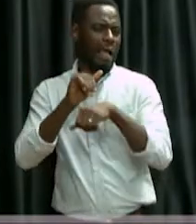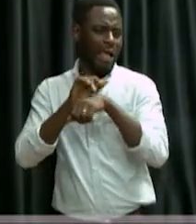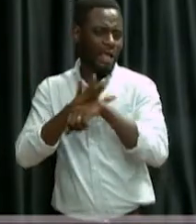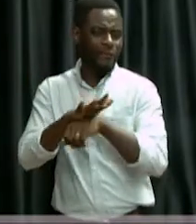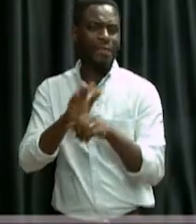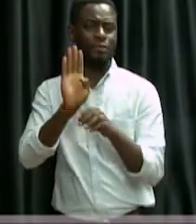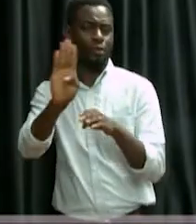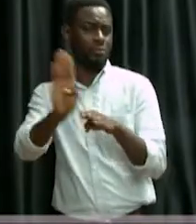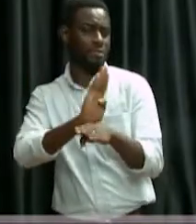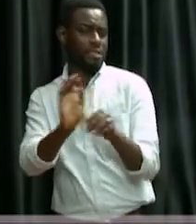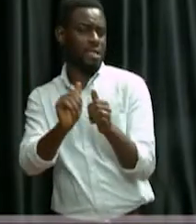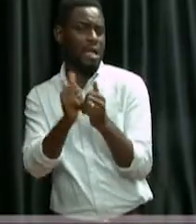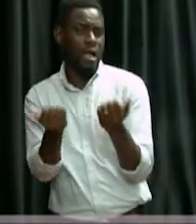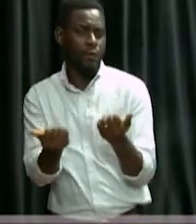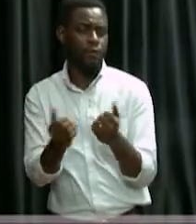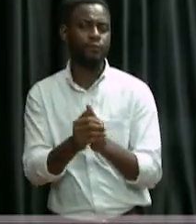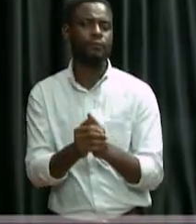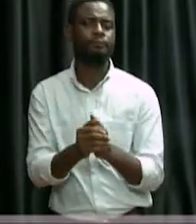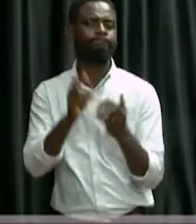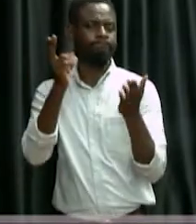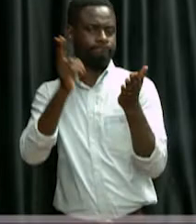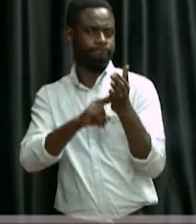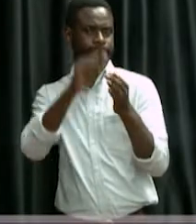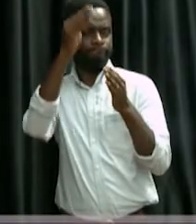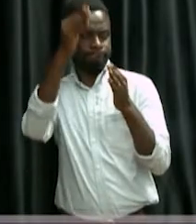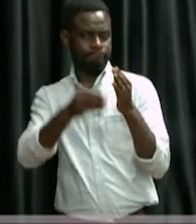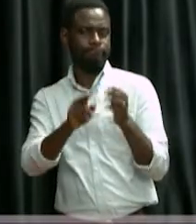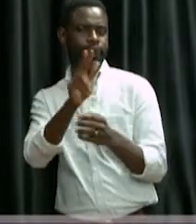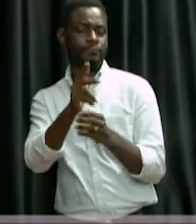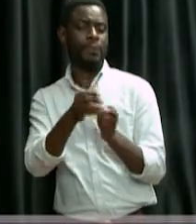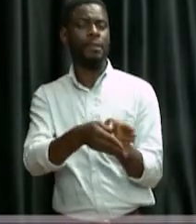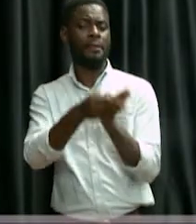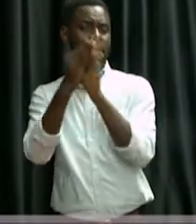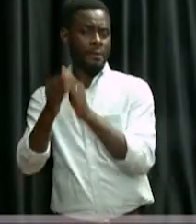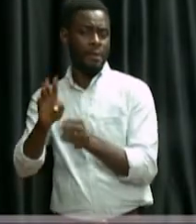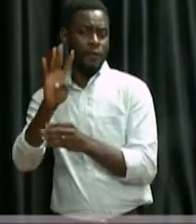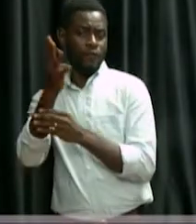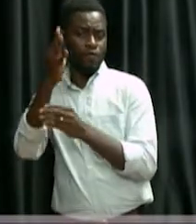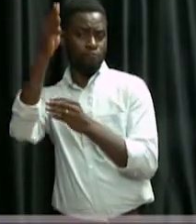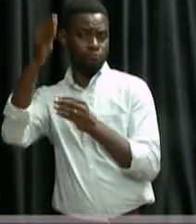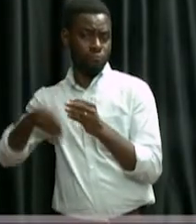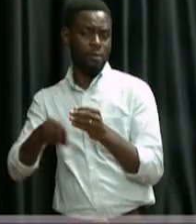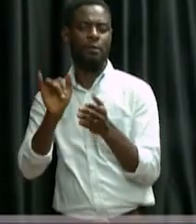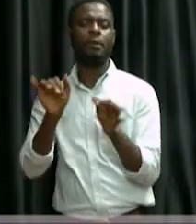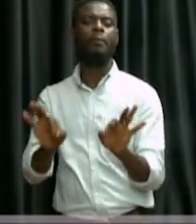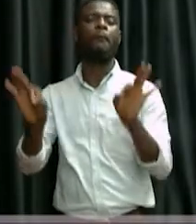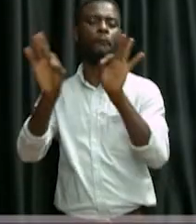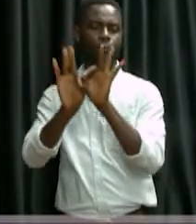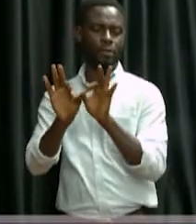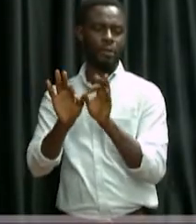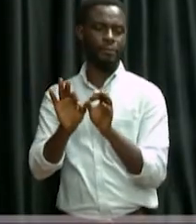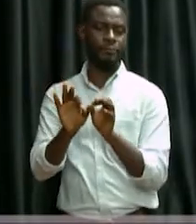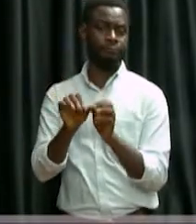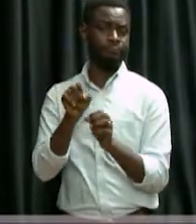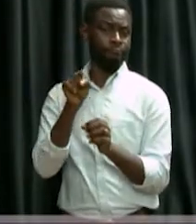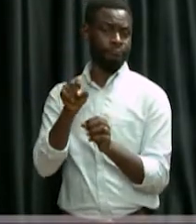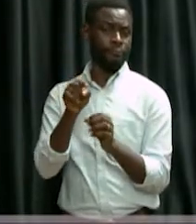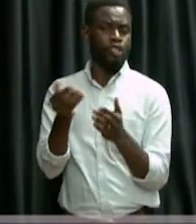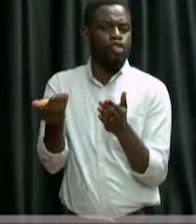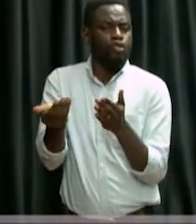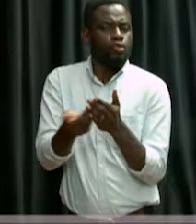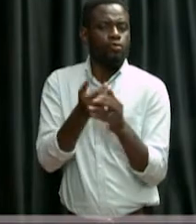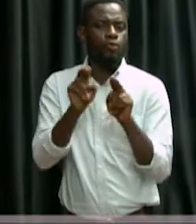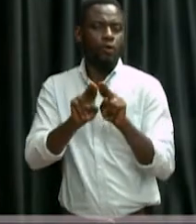restrictions on mass gathering, etc., etc. Write it down there. Then, the fourth column is the most important. Write down the new